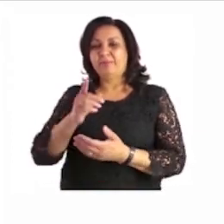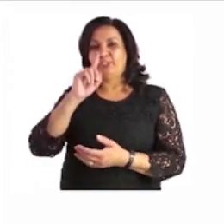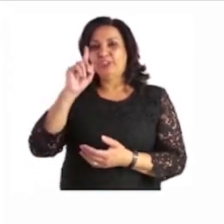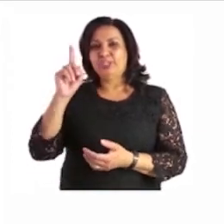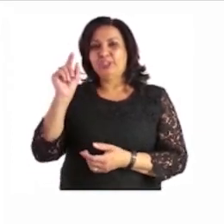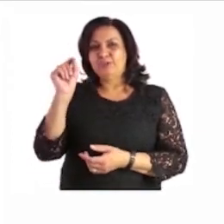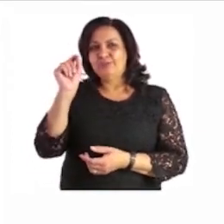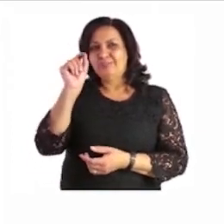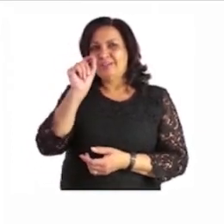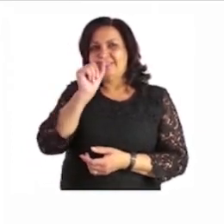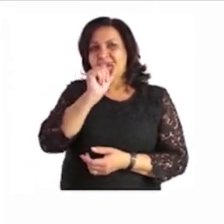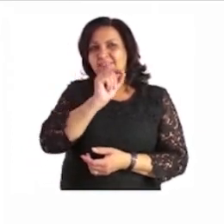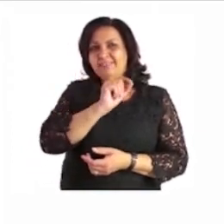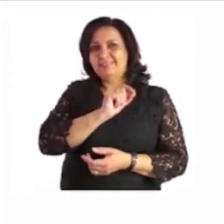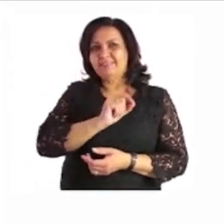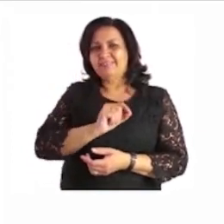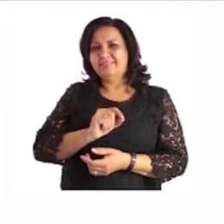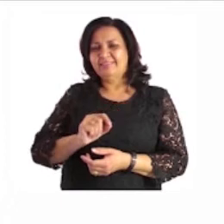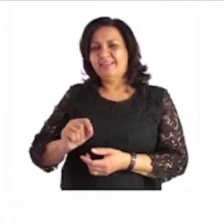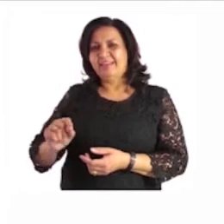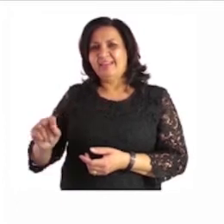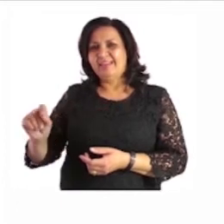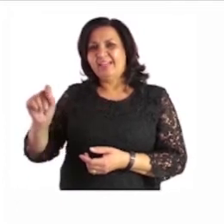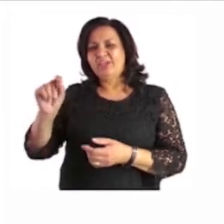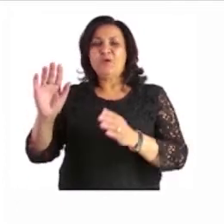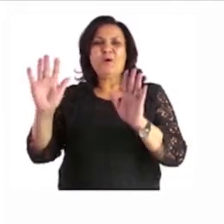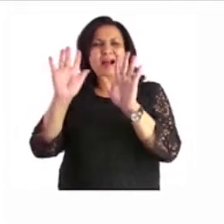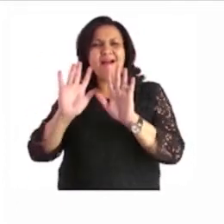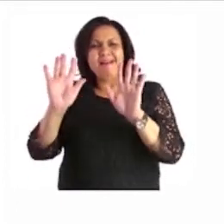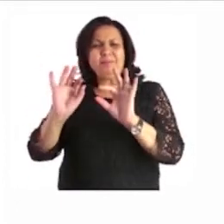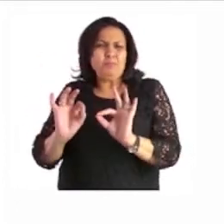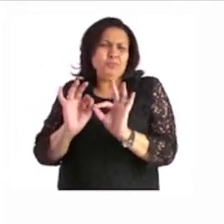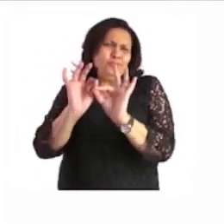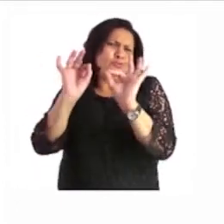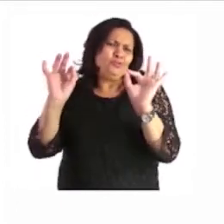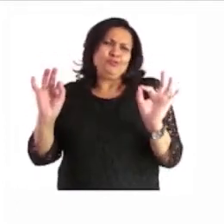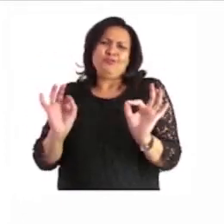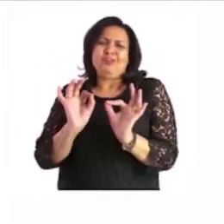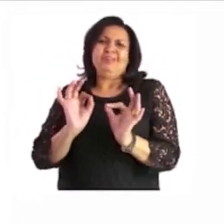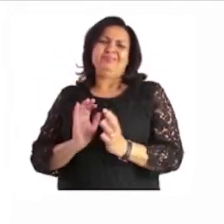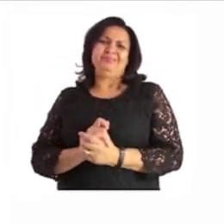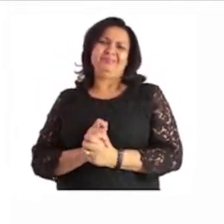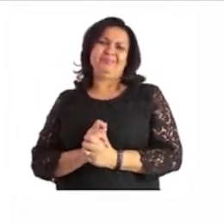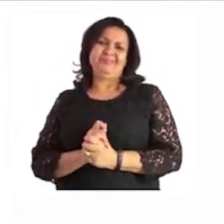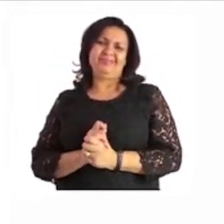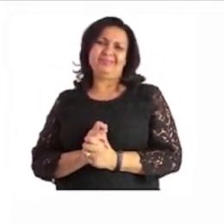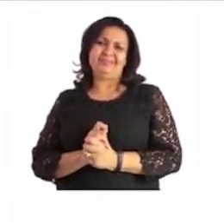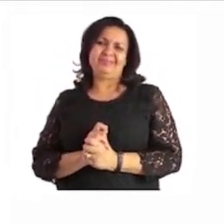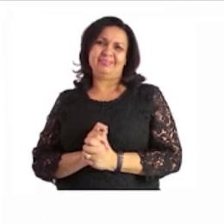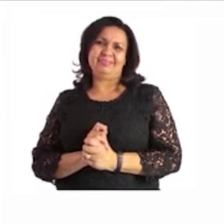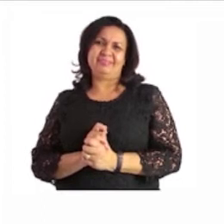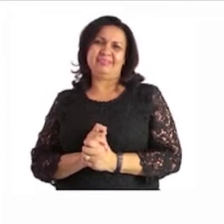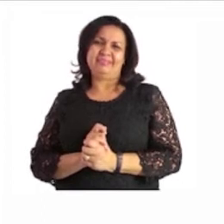fishes. And you color them in very neat inside the lines. Just